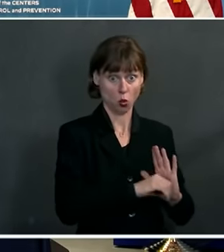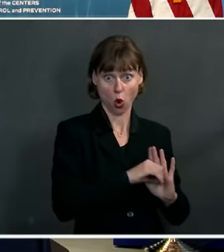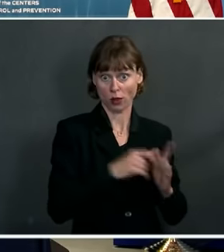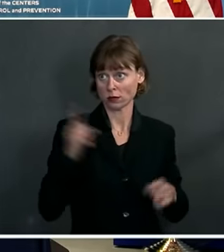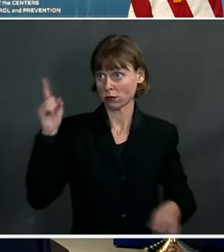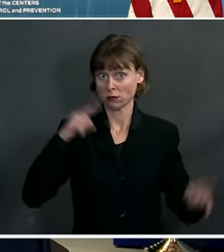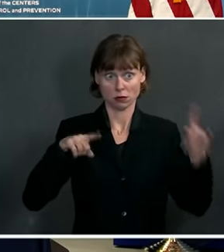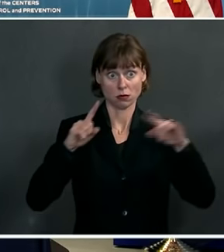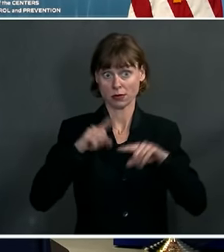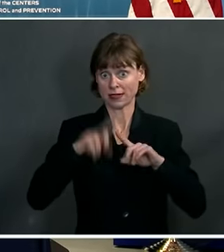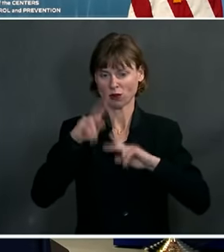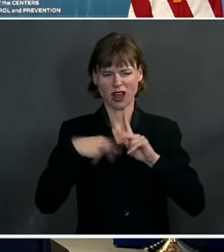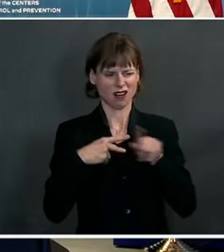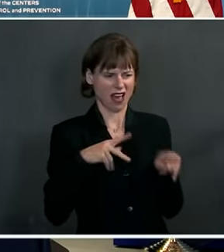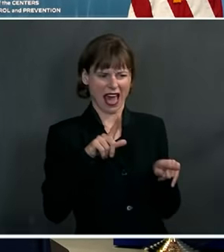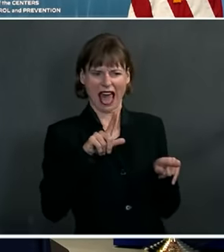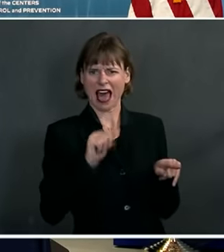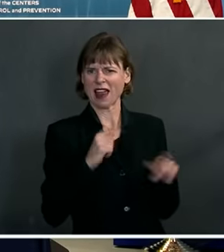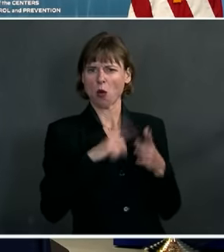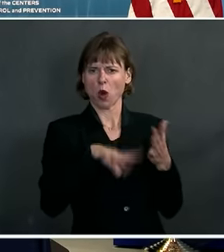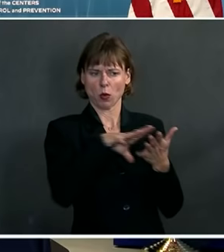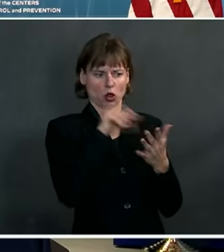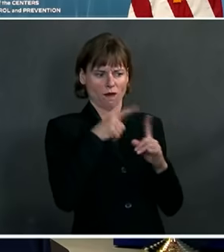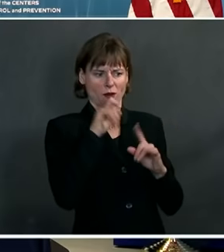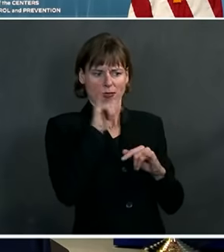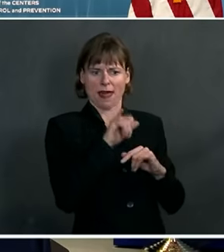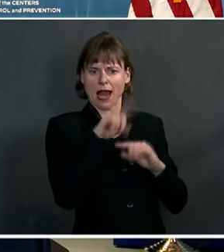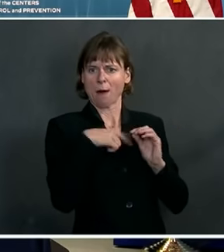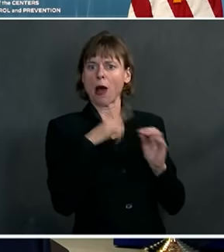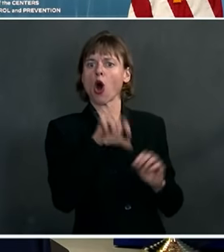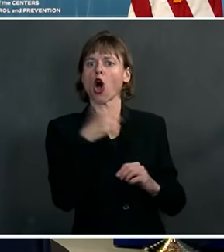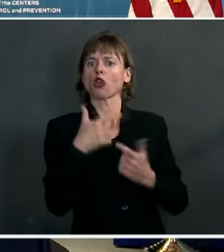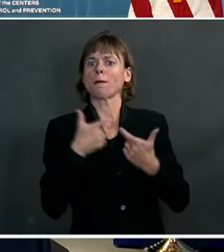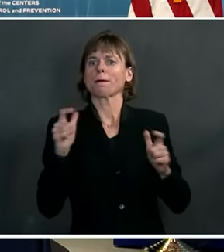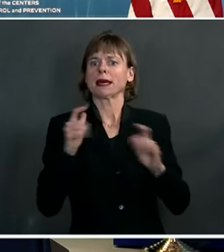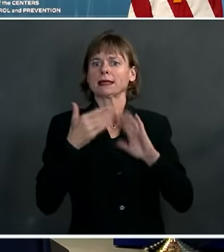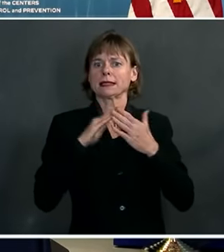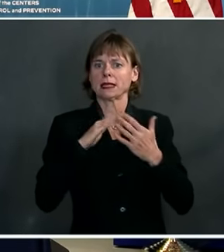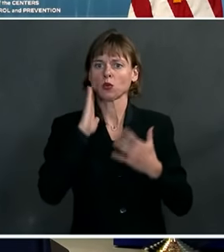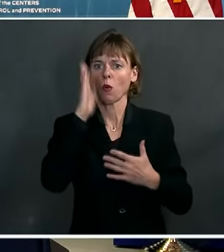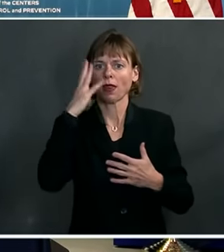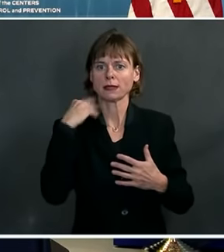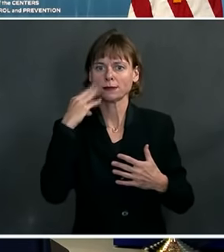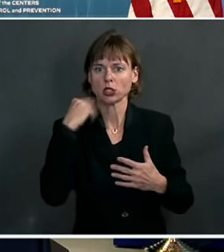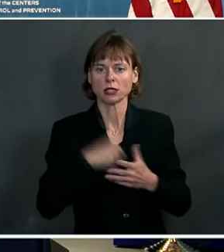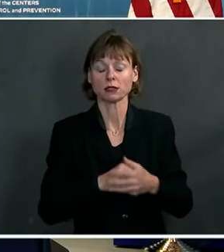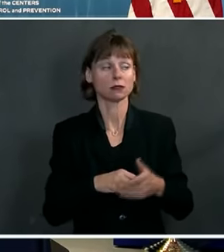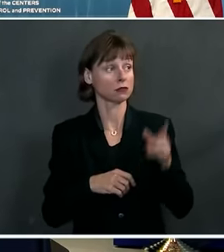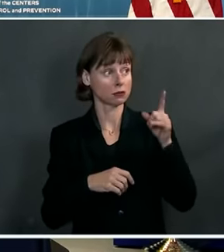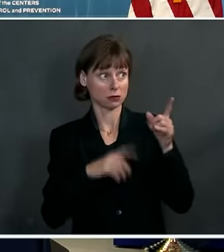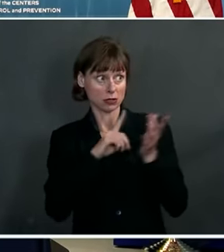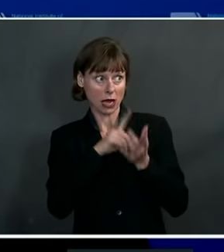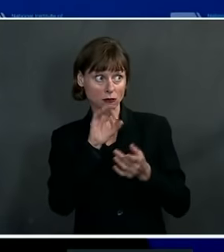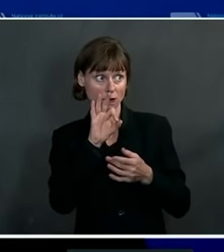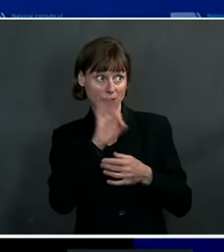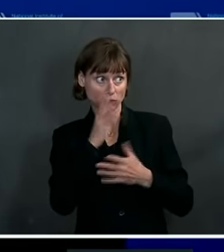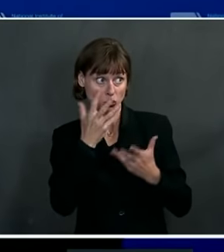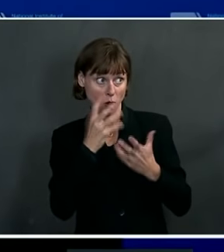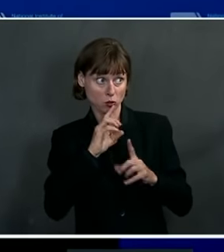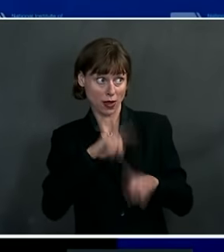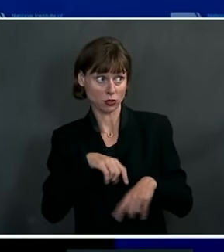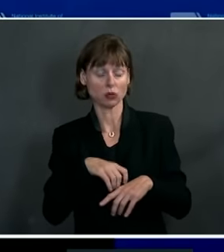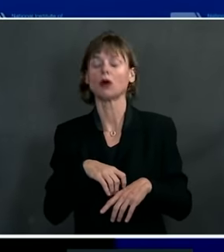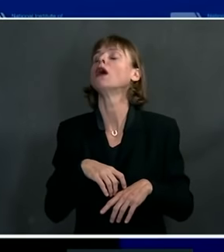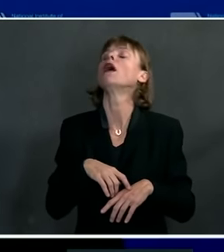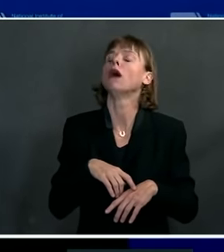does, what is LA teaching us about what our big cities might be experiencing? Thank you. Dr. Fauci, do you want to take that one? Yeah, sure.